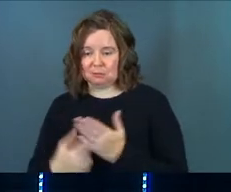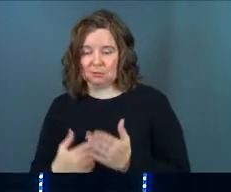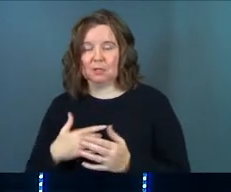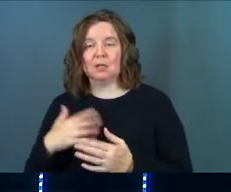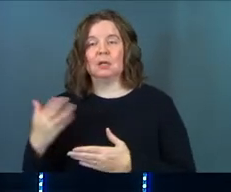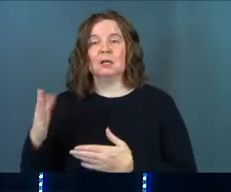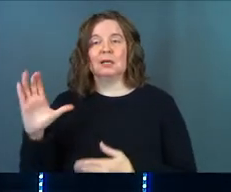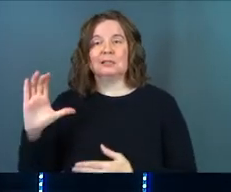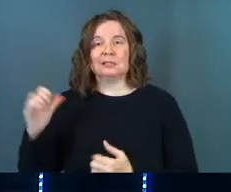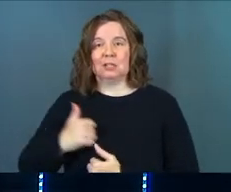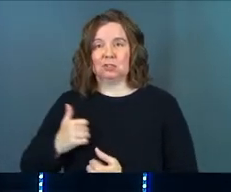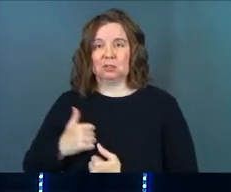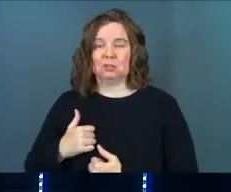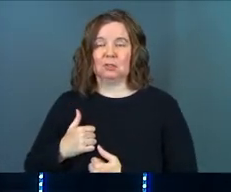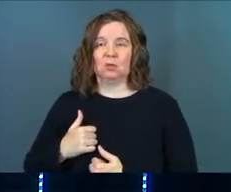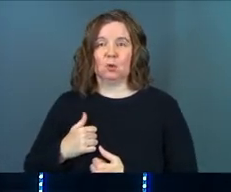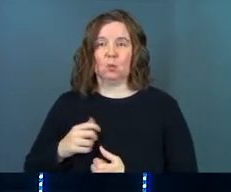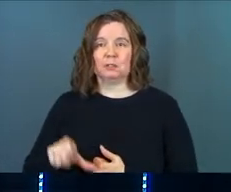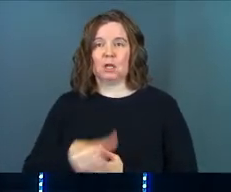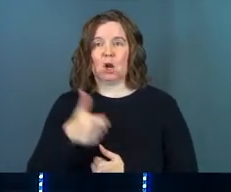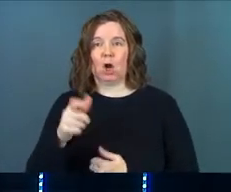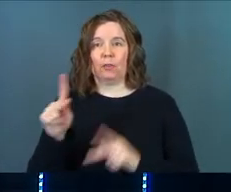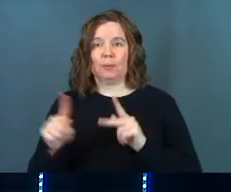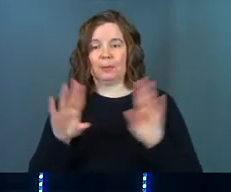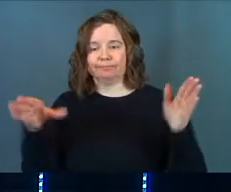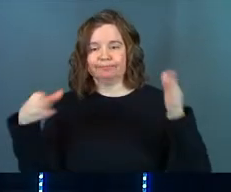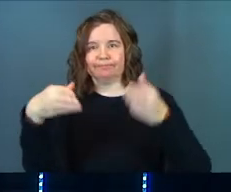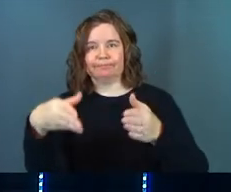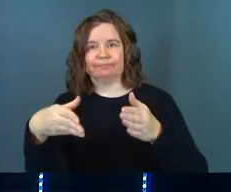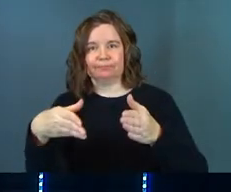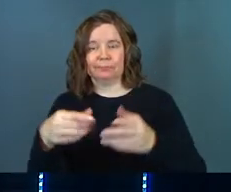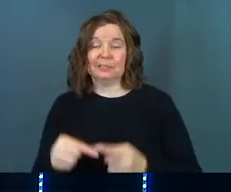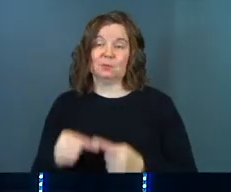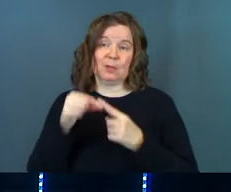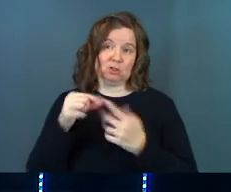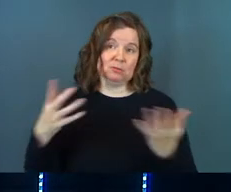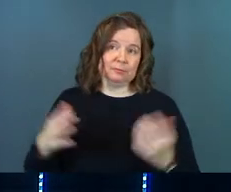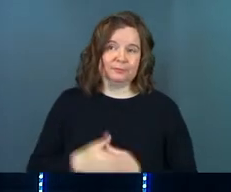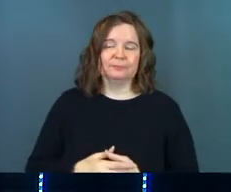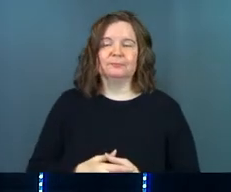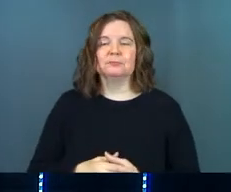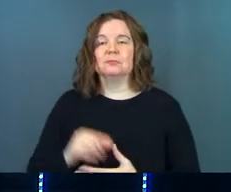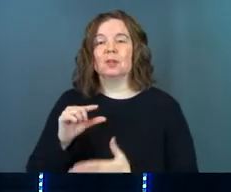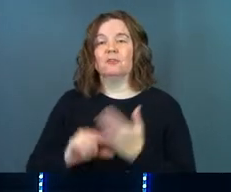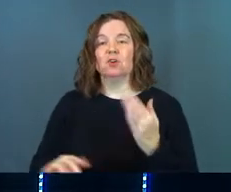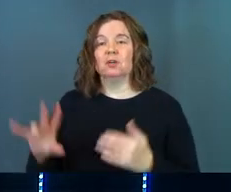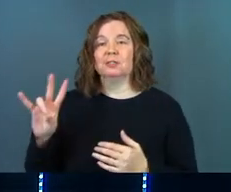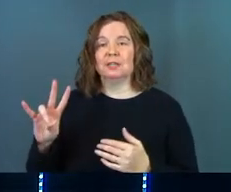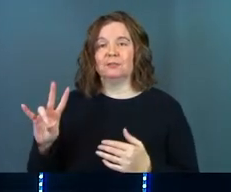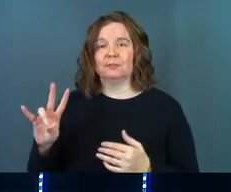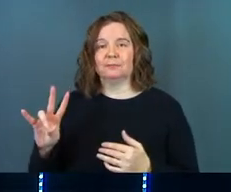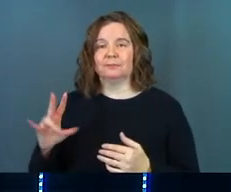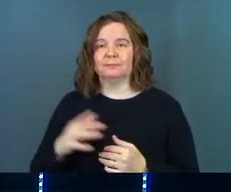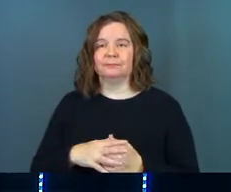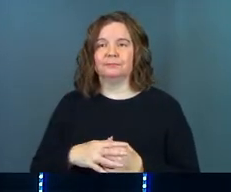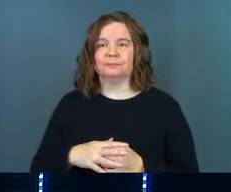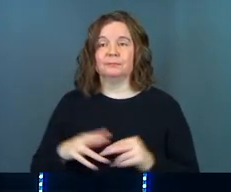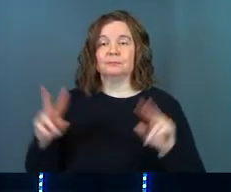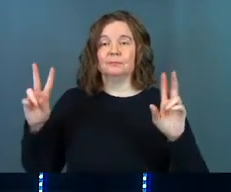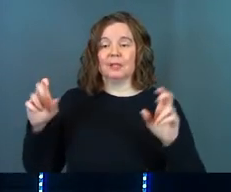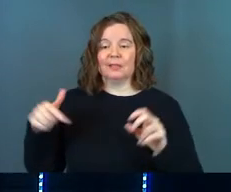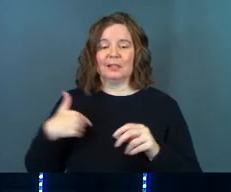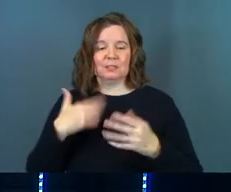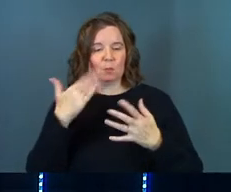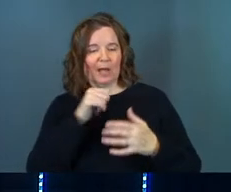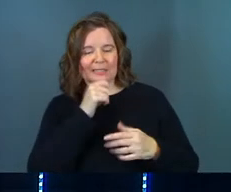centurion was an others-centered person. He's special. Verse 7. This is why, still the centurion talking here, this is